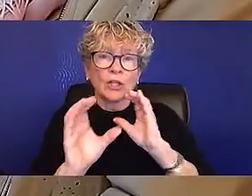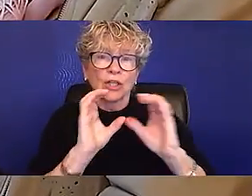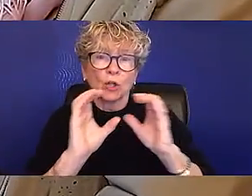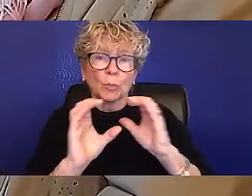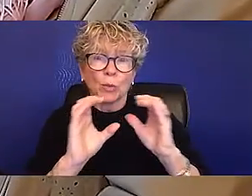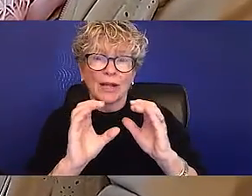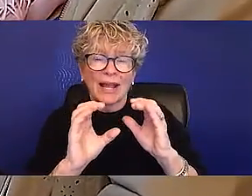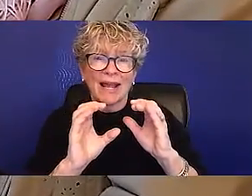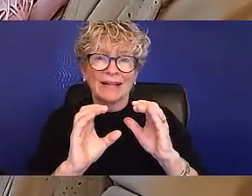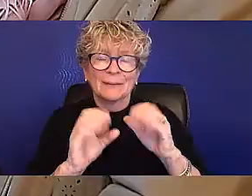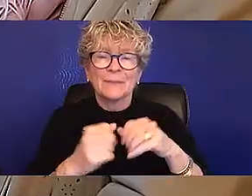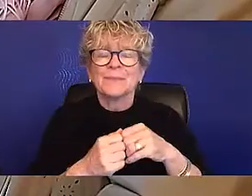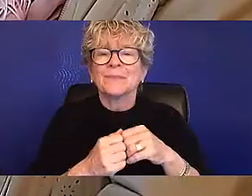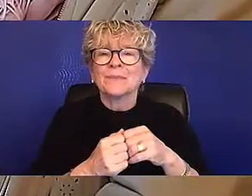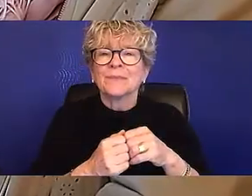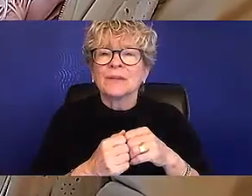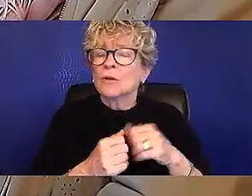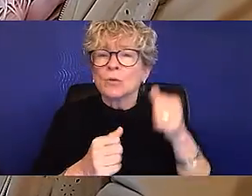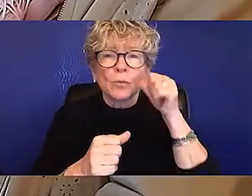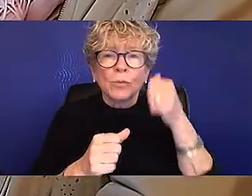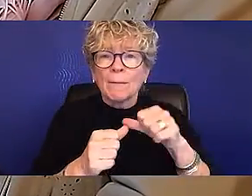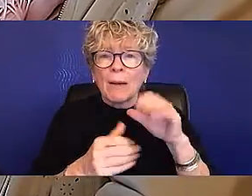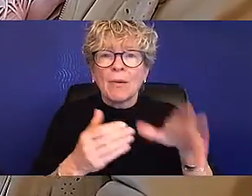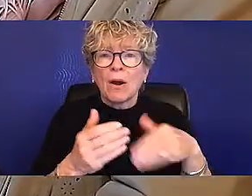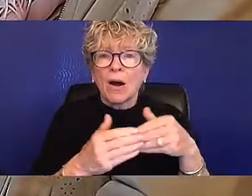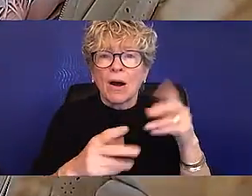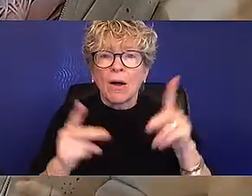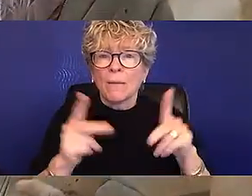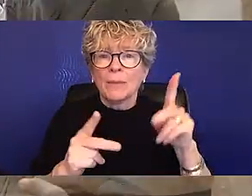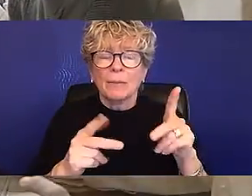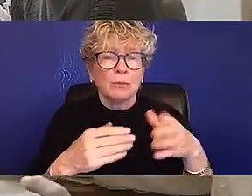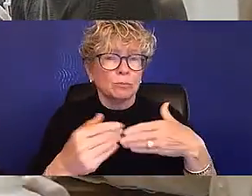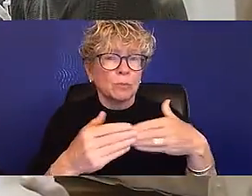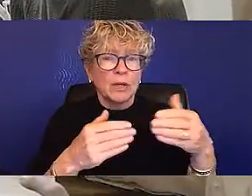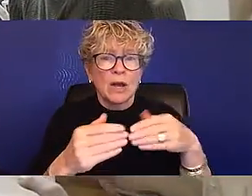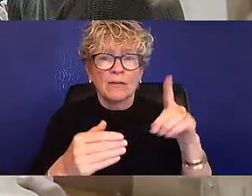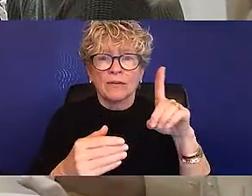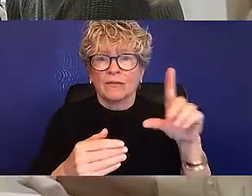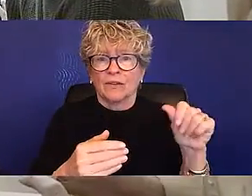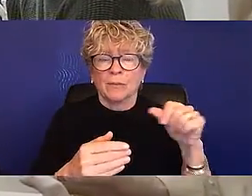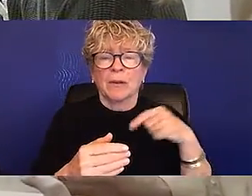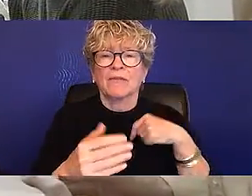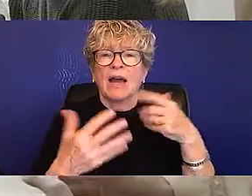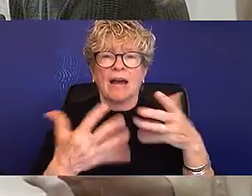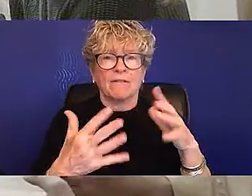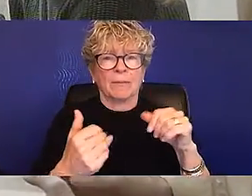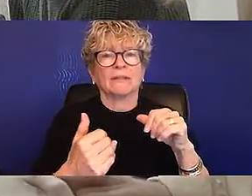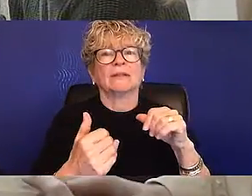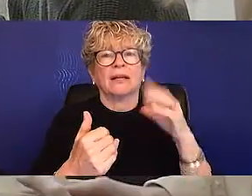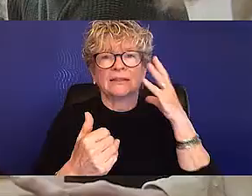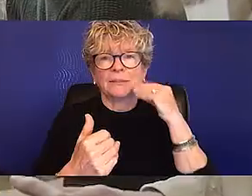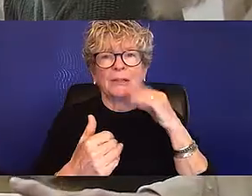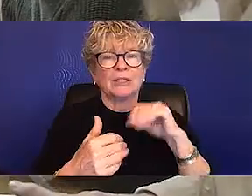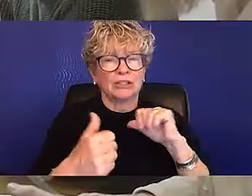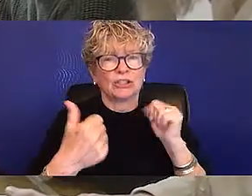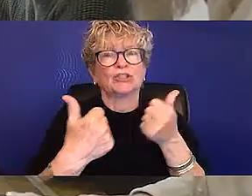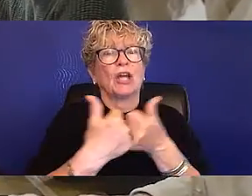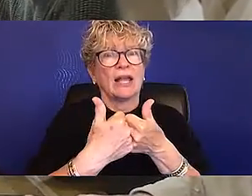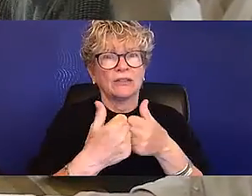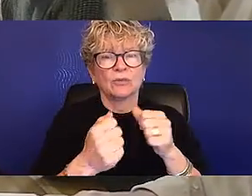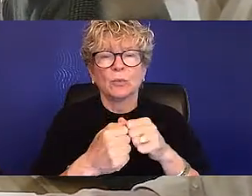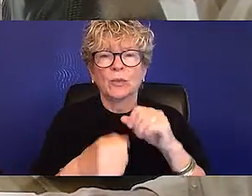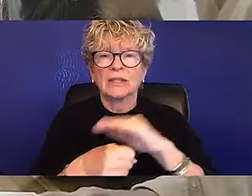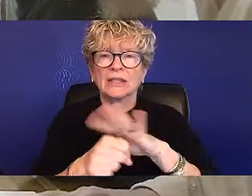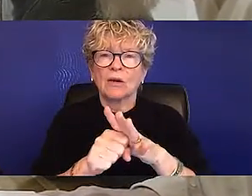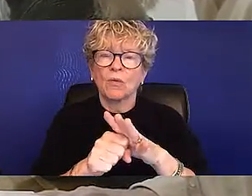understand and better communicate with those around them. Remember that all people, regardless of disability, have been